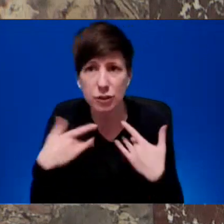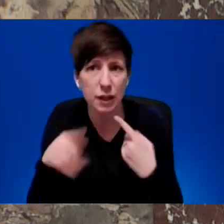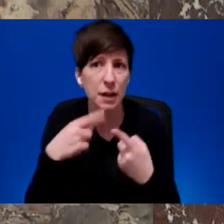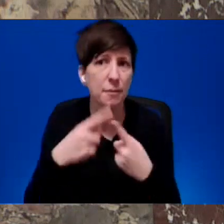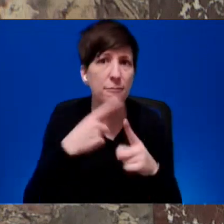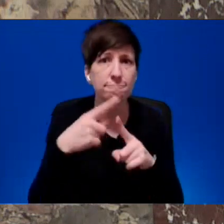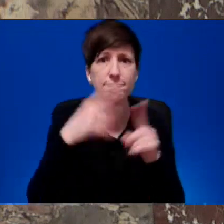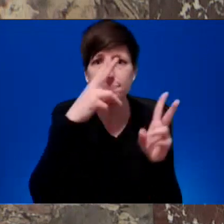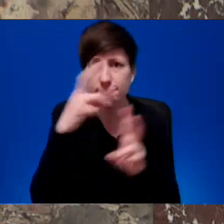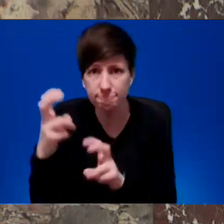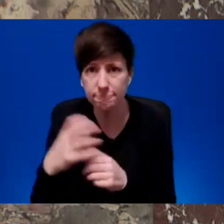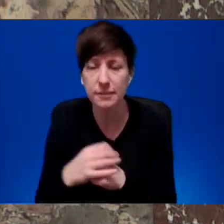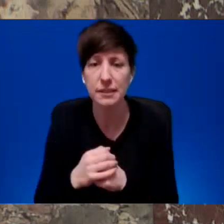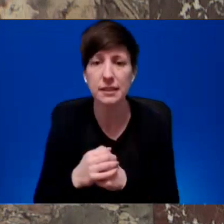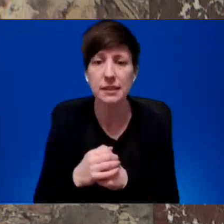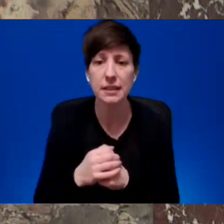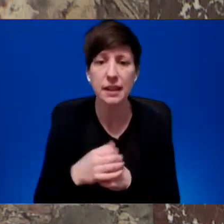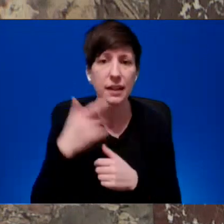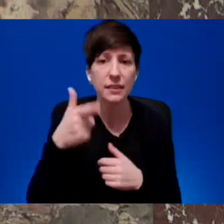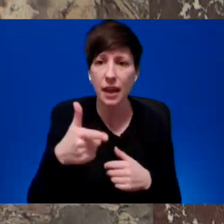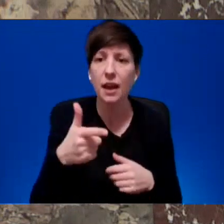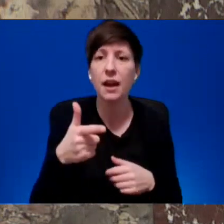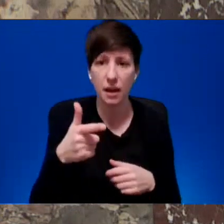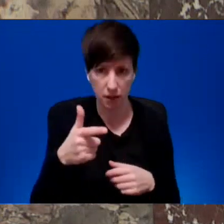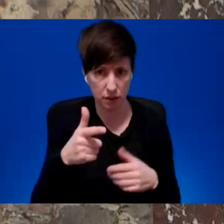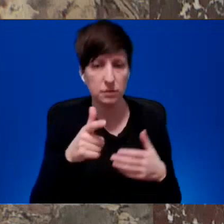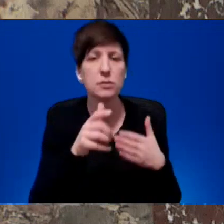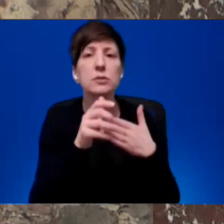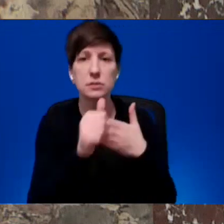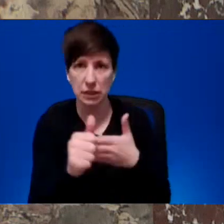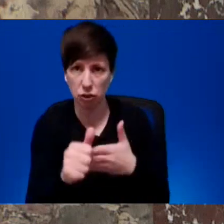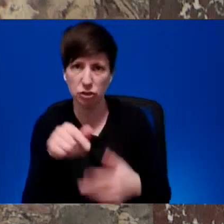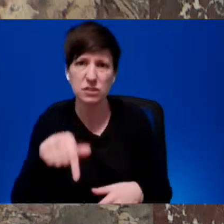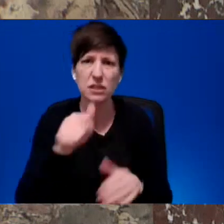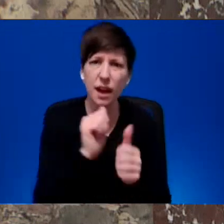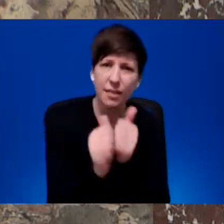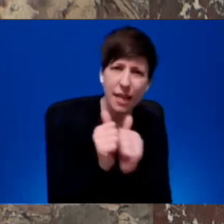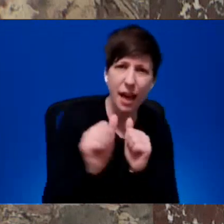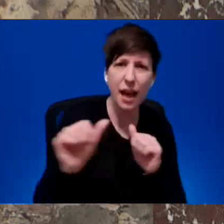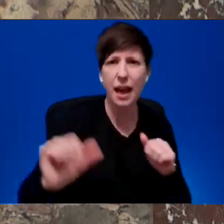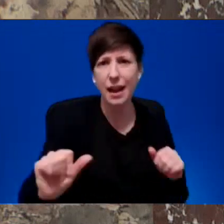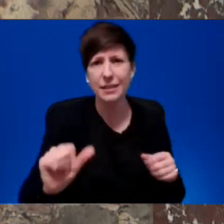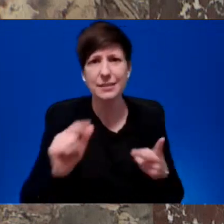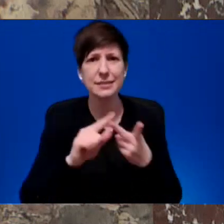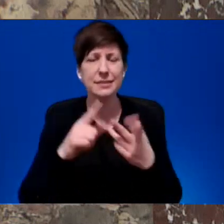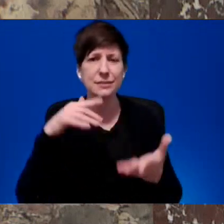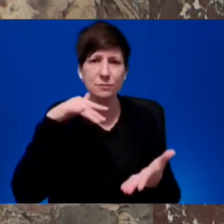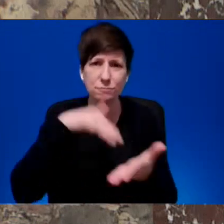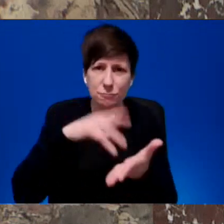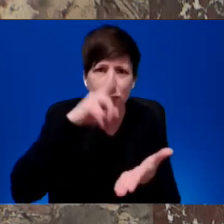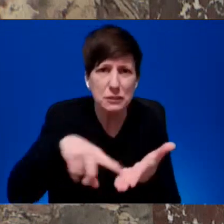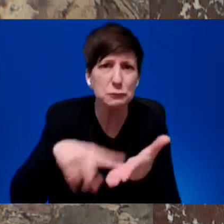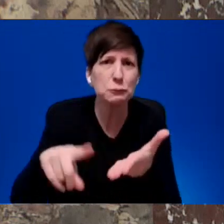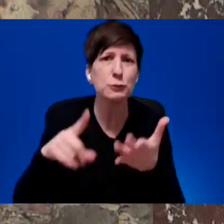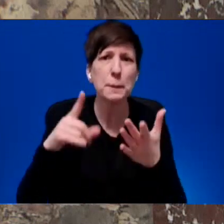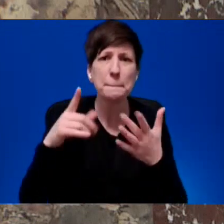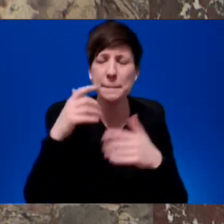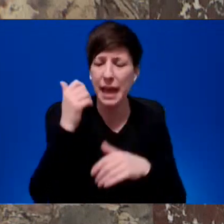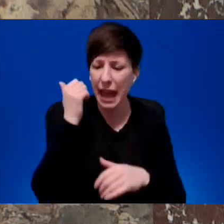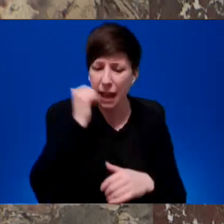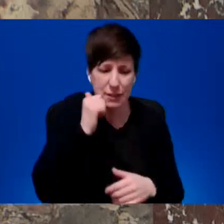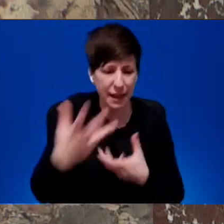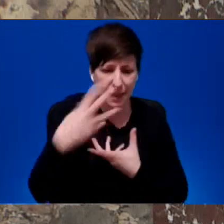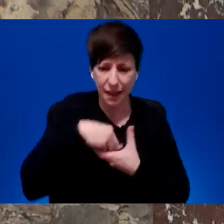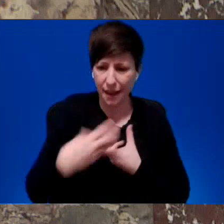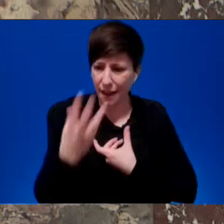students, they are leaders in athletics, in research, in just the work that they do day to day to educate themselves, so ready for the challenges of tomorrow.